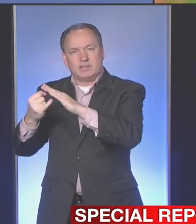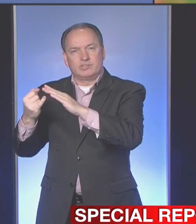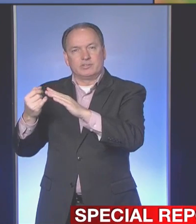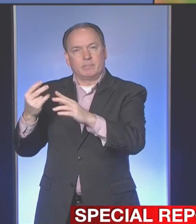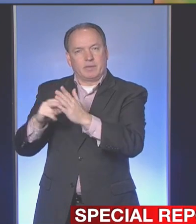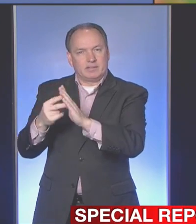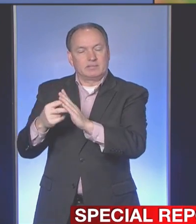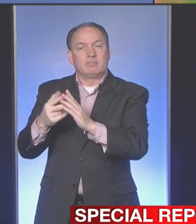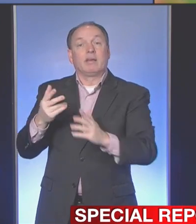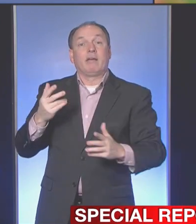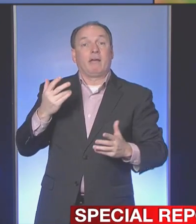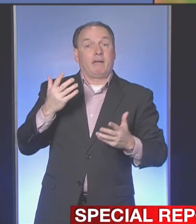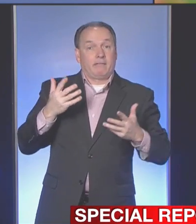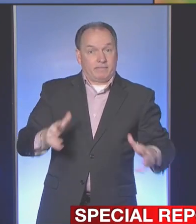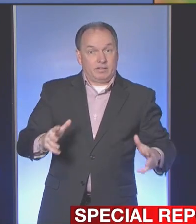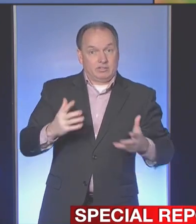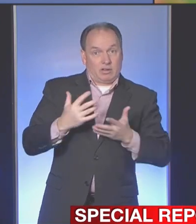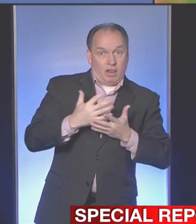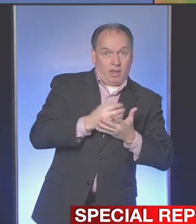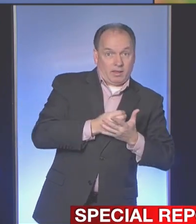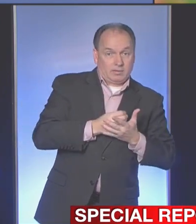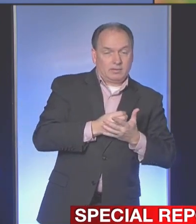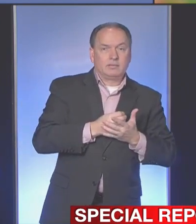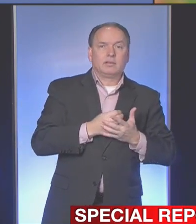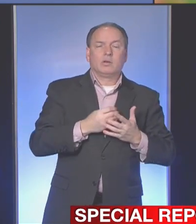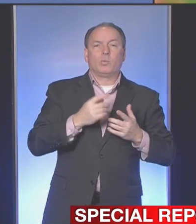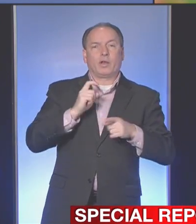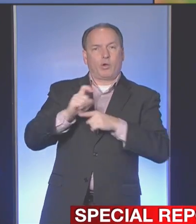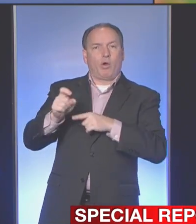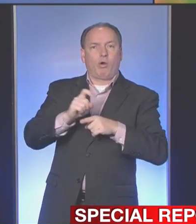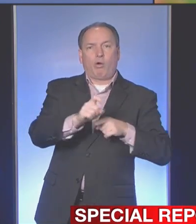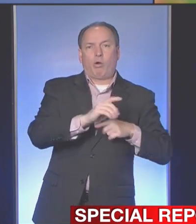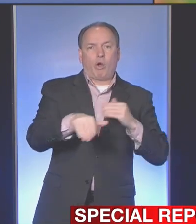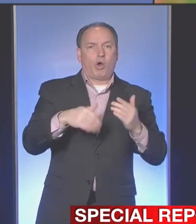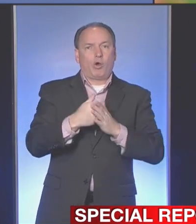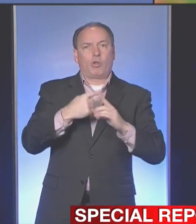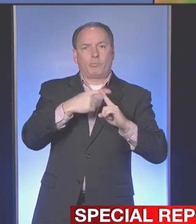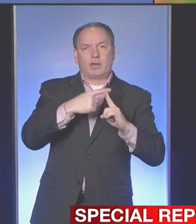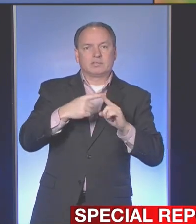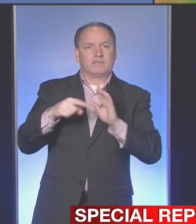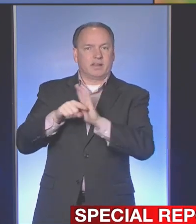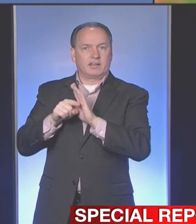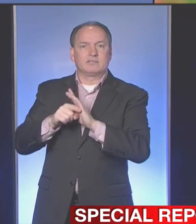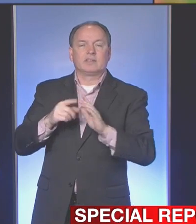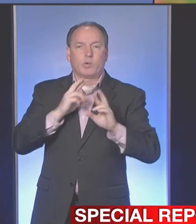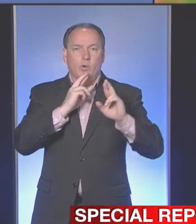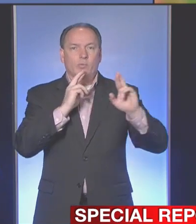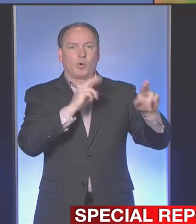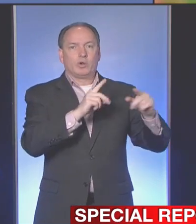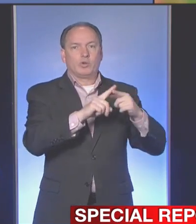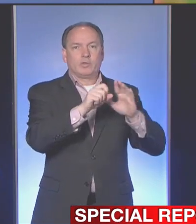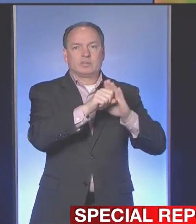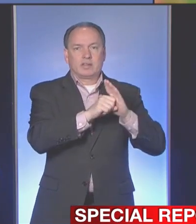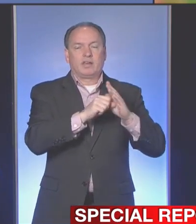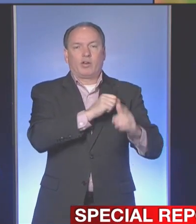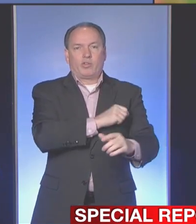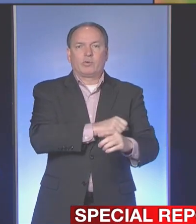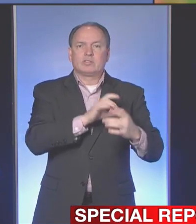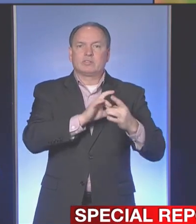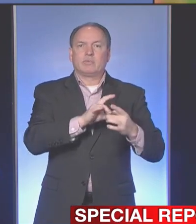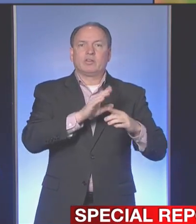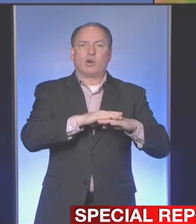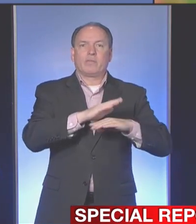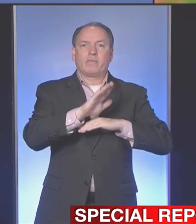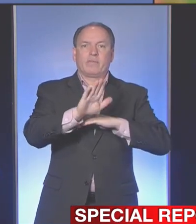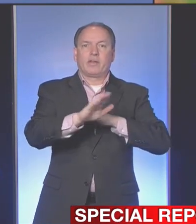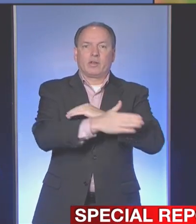After they get their collection we do call all the positive negatives and as Dr. Jones mentioned we do report those to the state authorities based on the county where